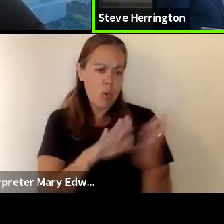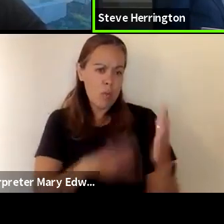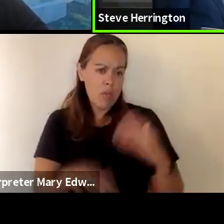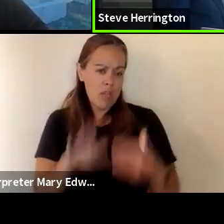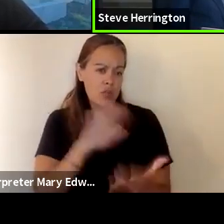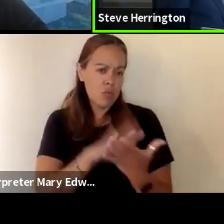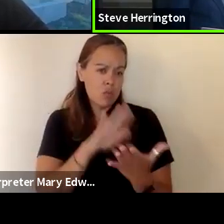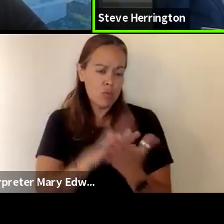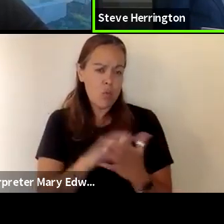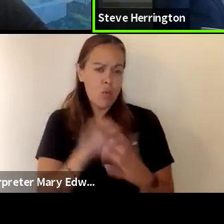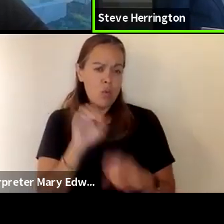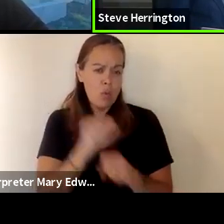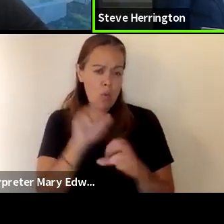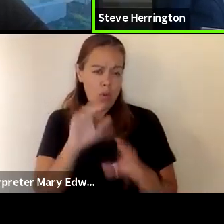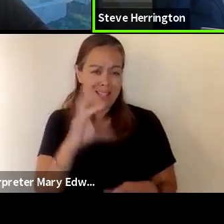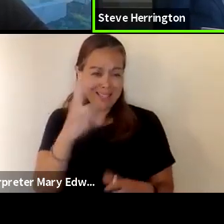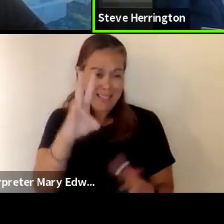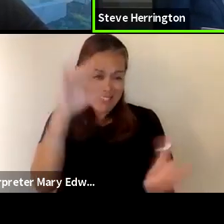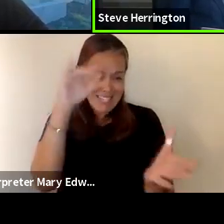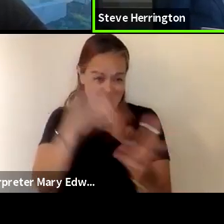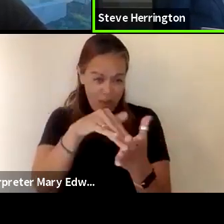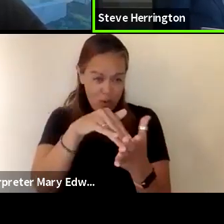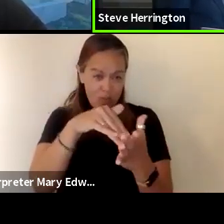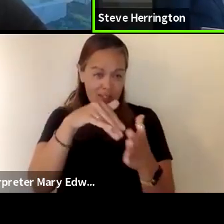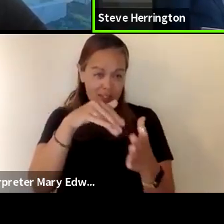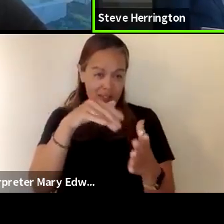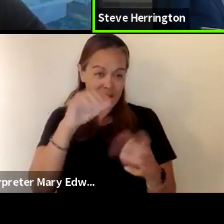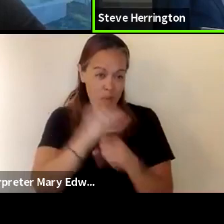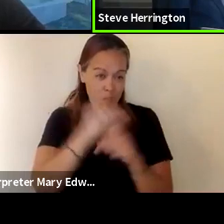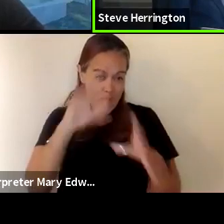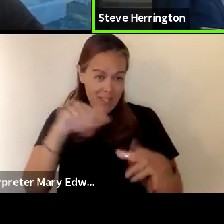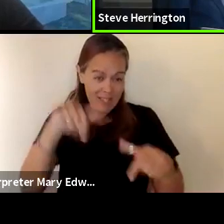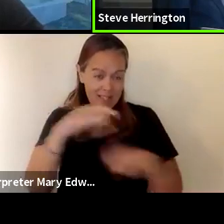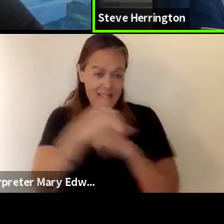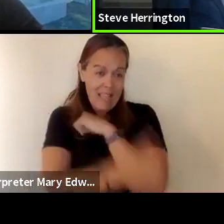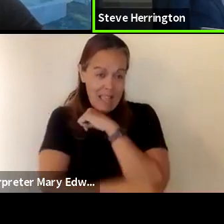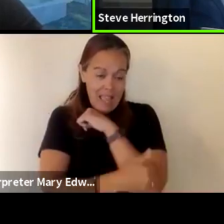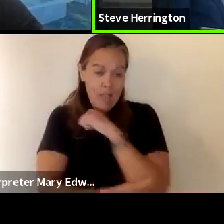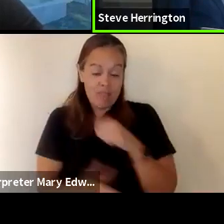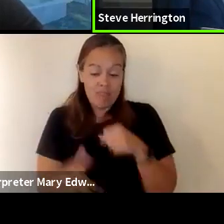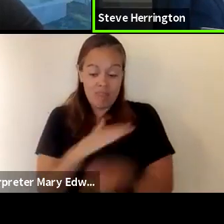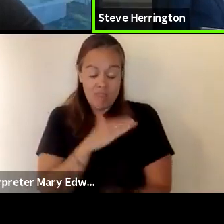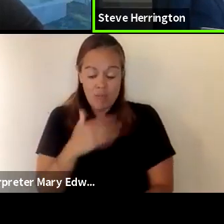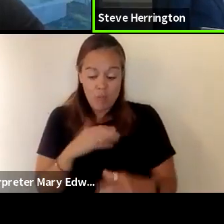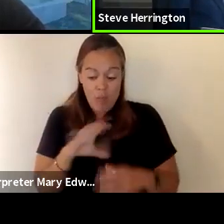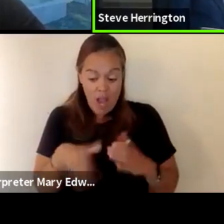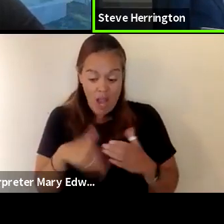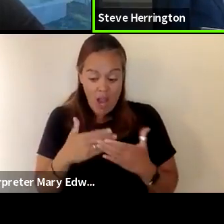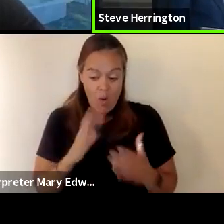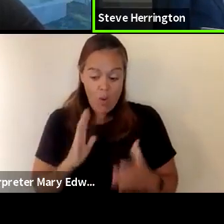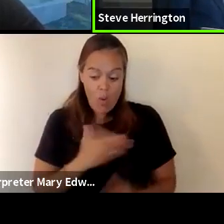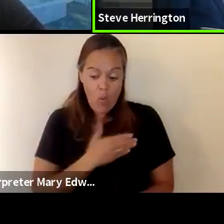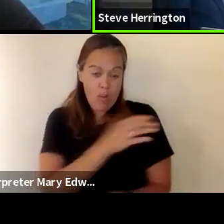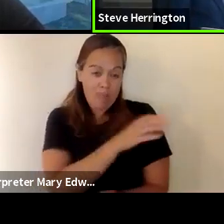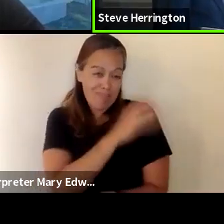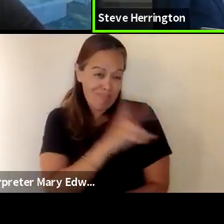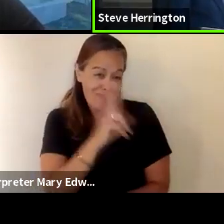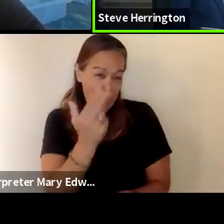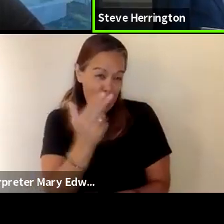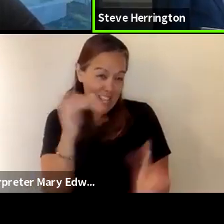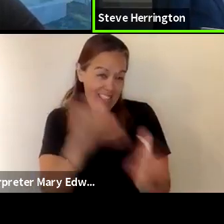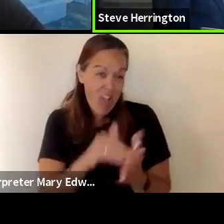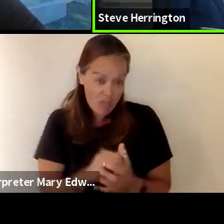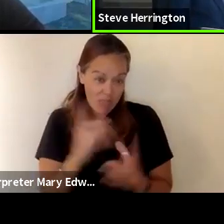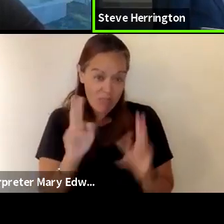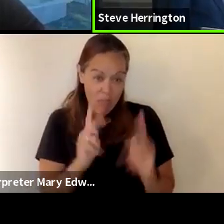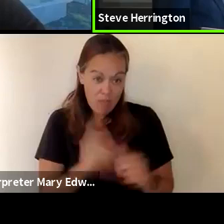county and we covered within our own vaccination clinics close to 13 000 people we either did